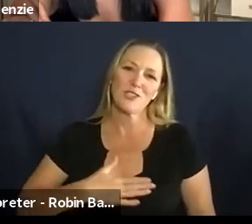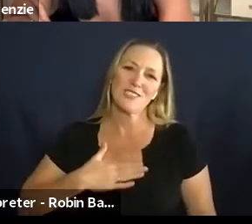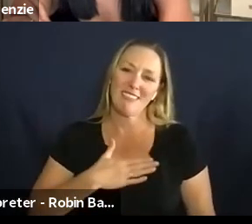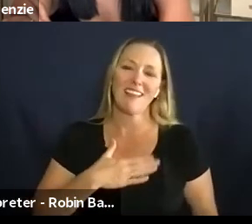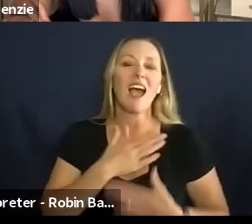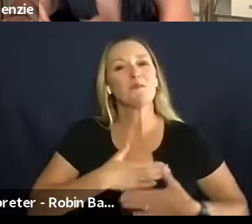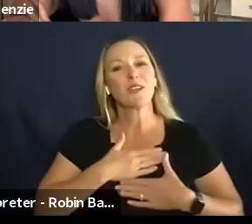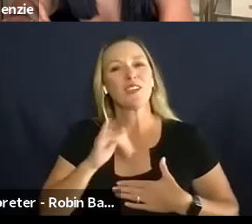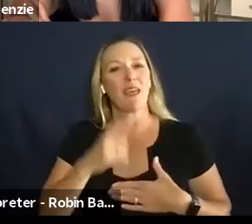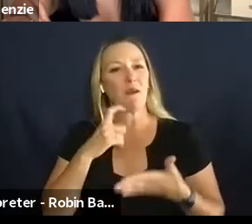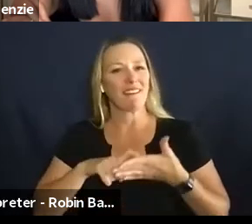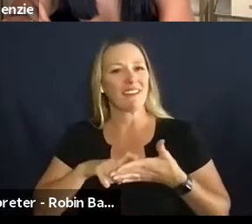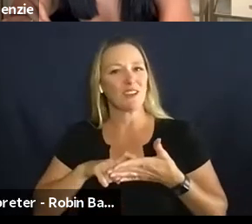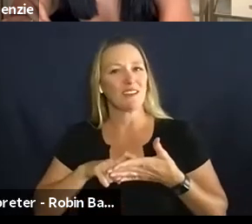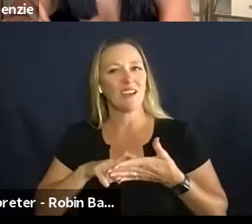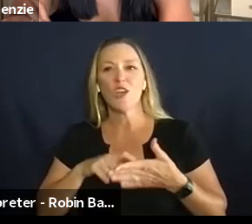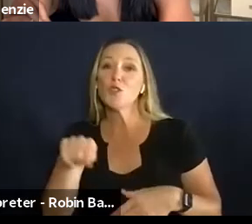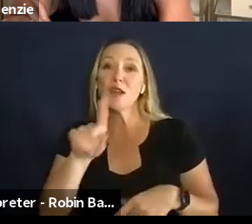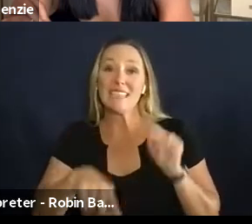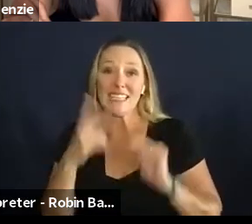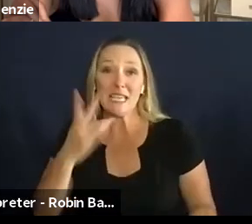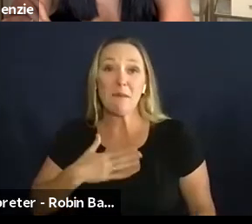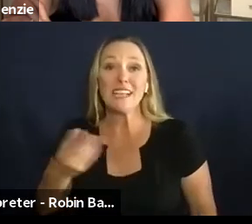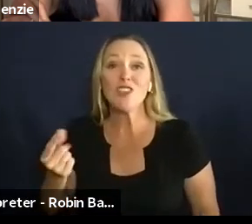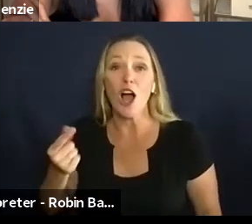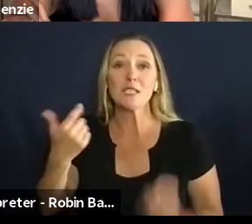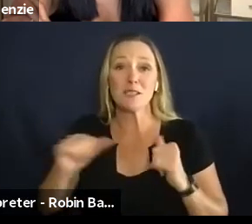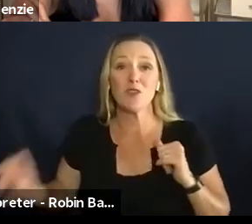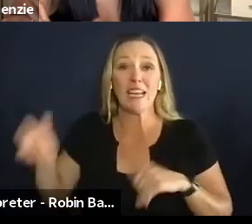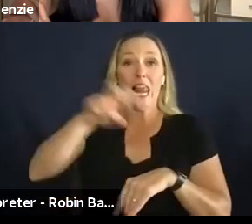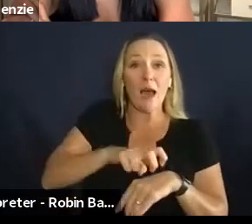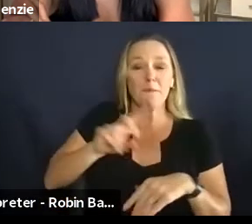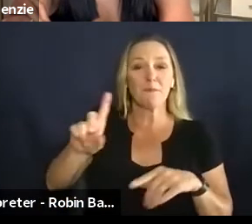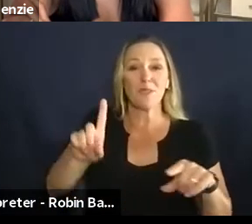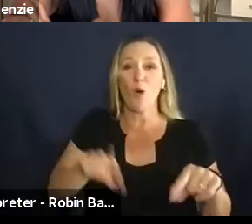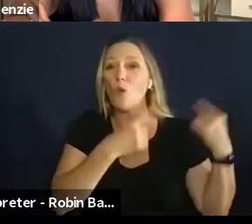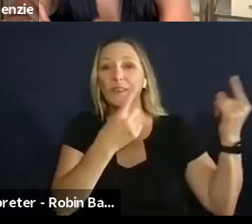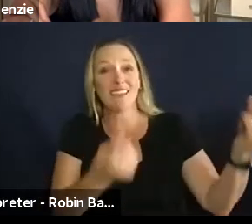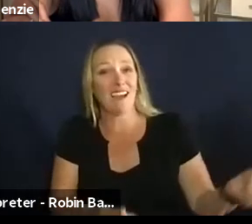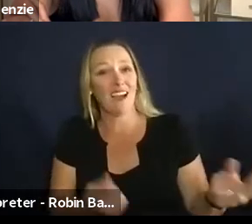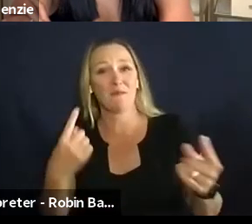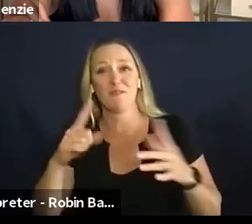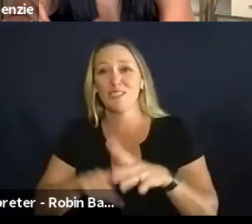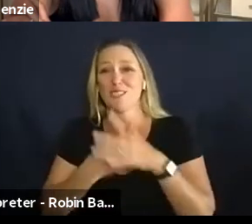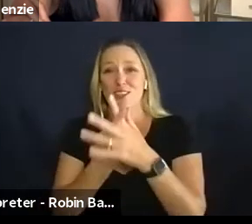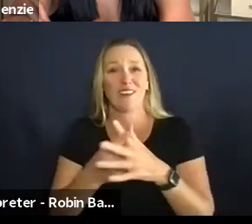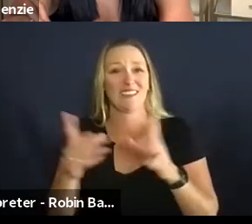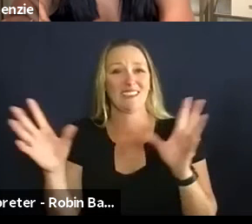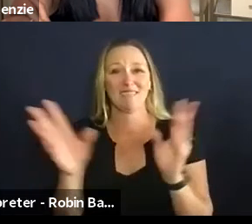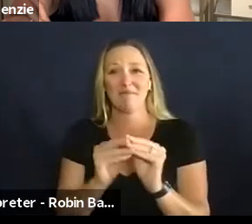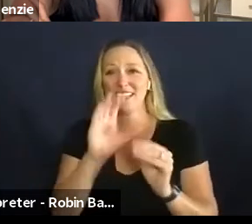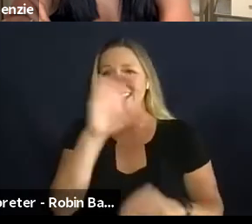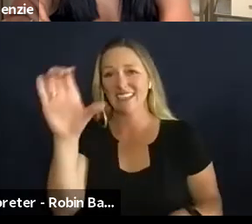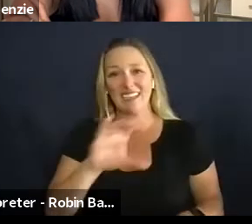appreciate the recognition you guys can't see it but this dog has been trying to get in my lap the entire time that i've been on this panel he's just